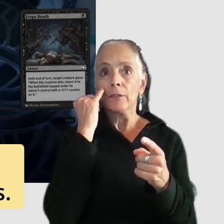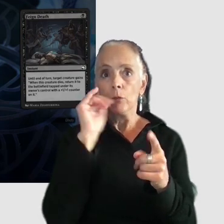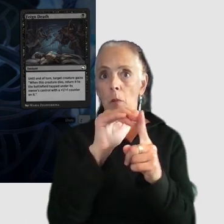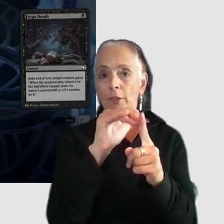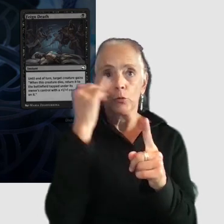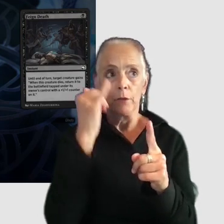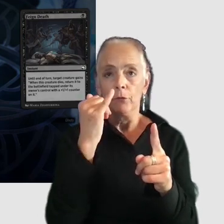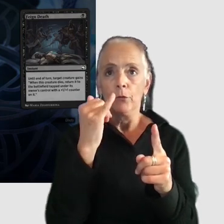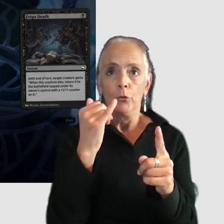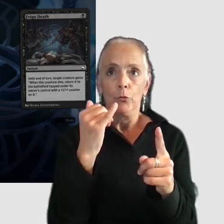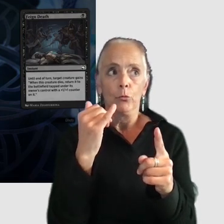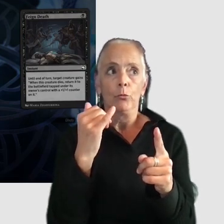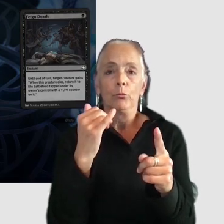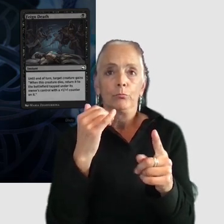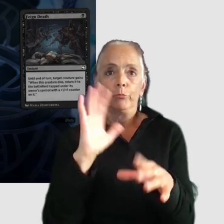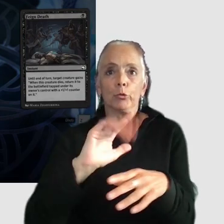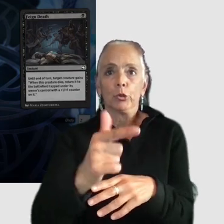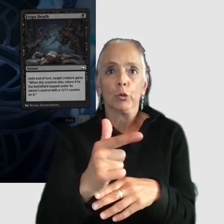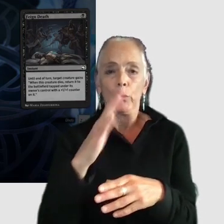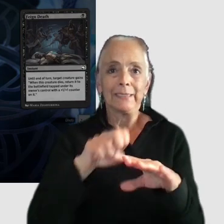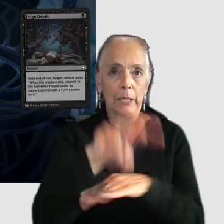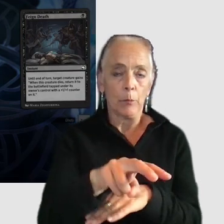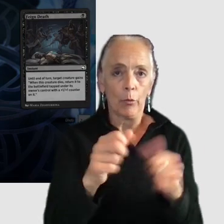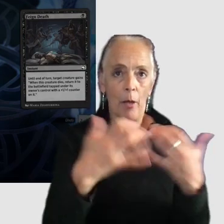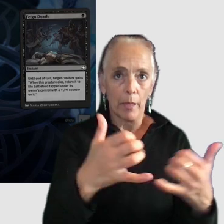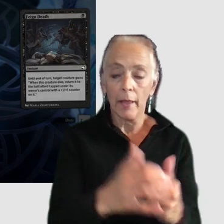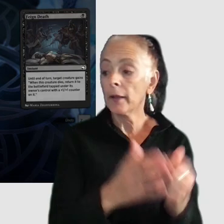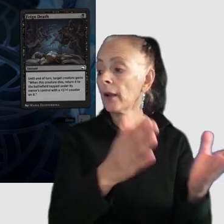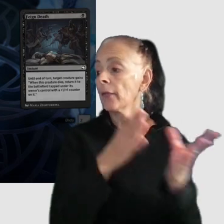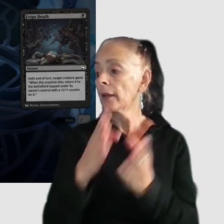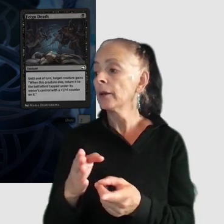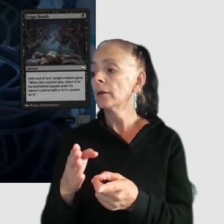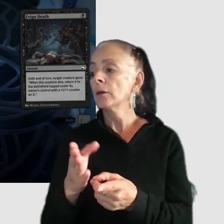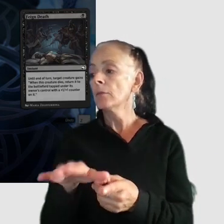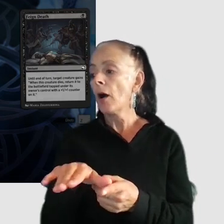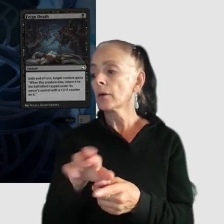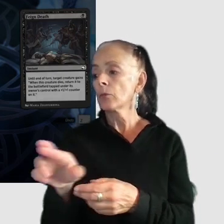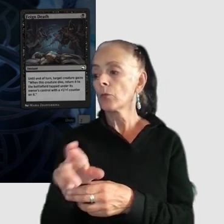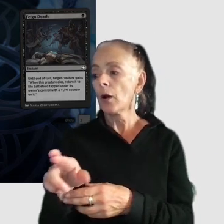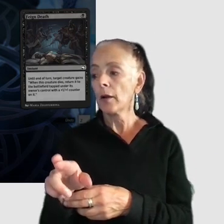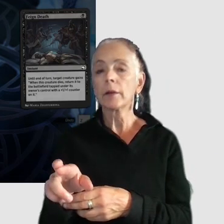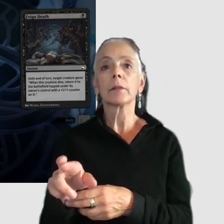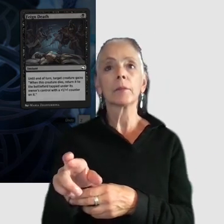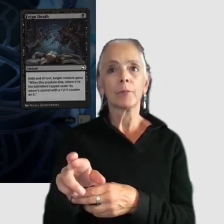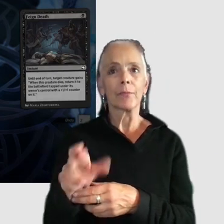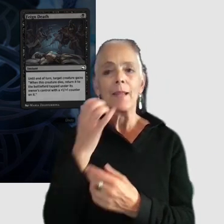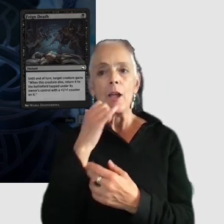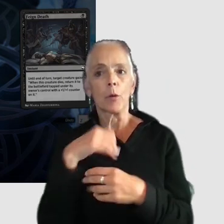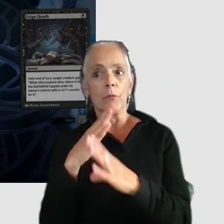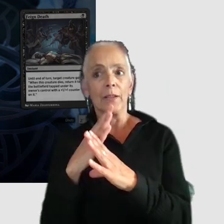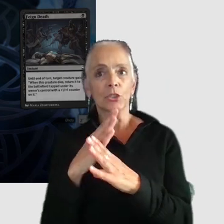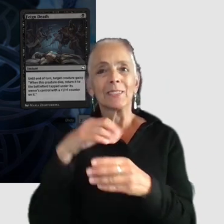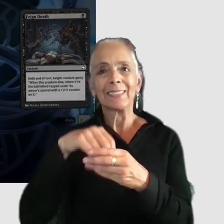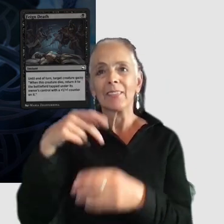cards and then one in magic the gathering arena in the bottom bottom right where this kind of error prevention is actually